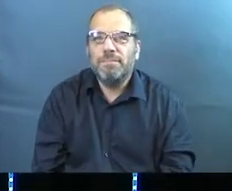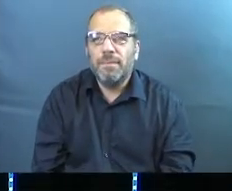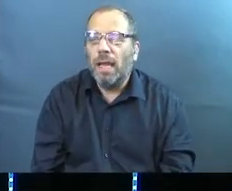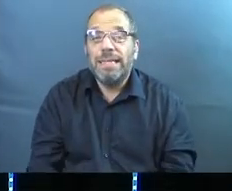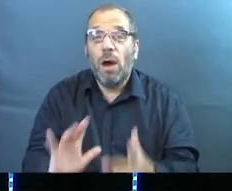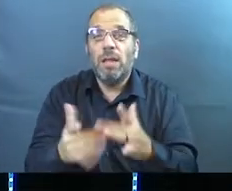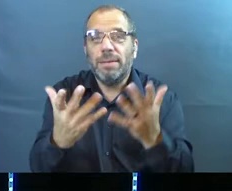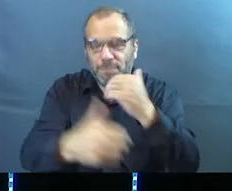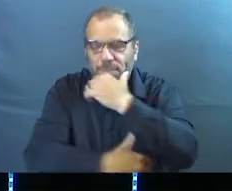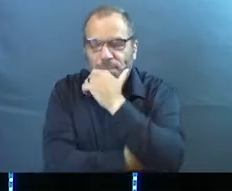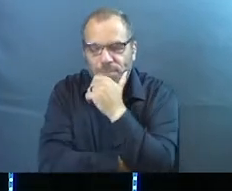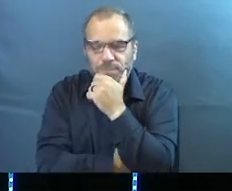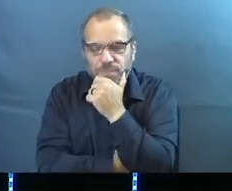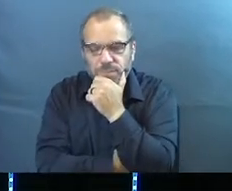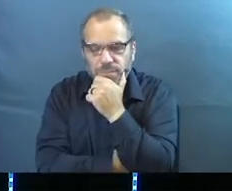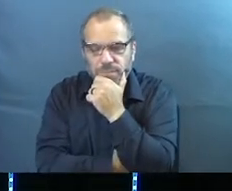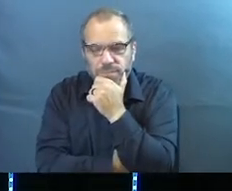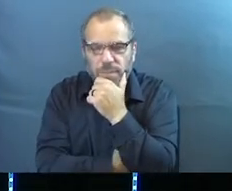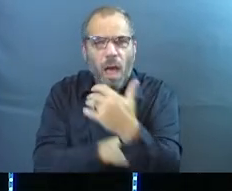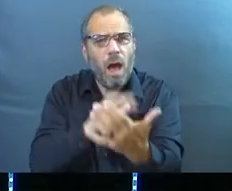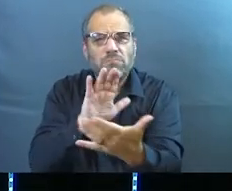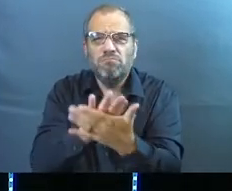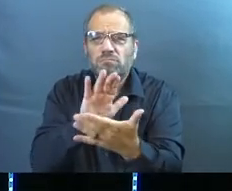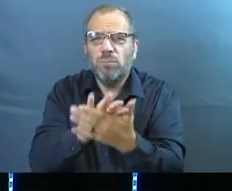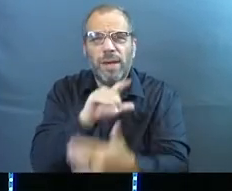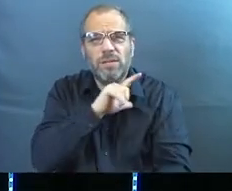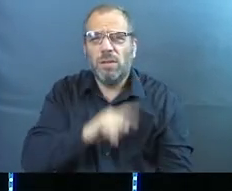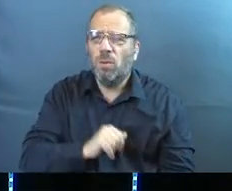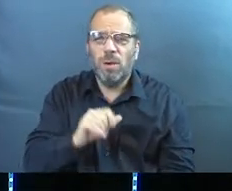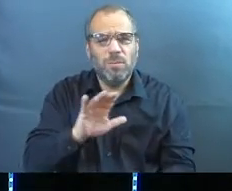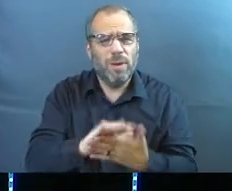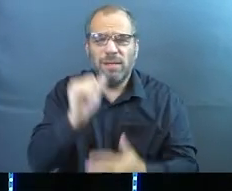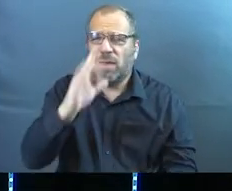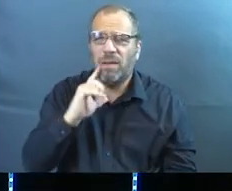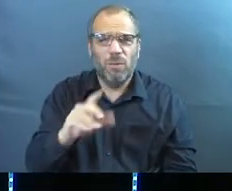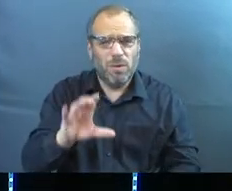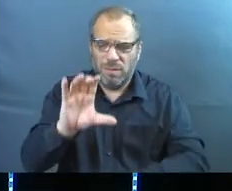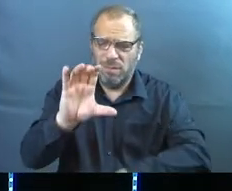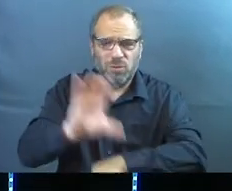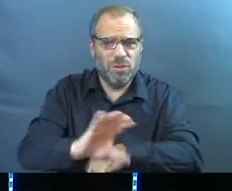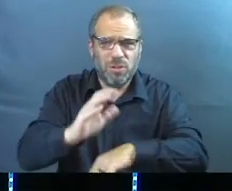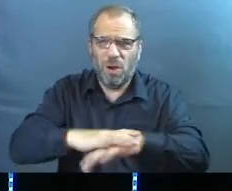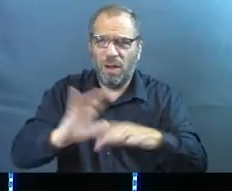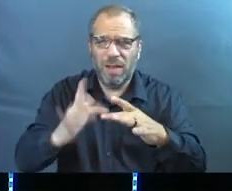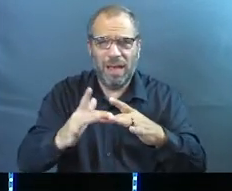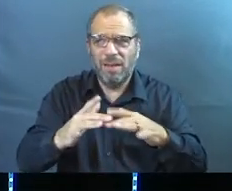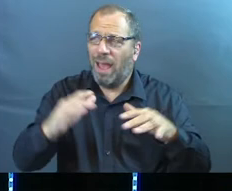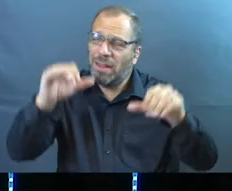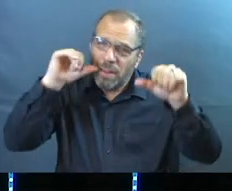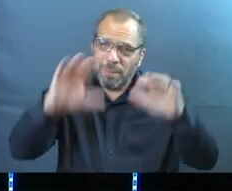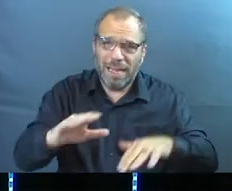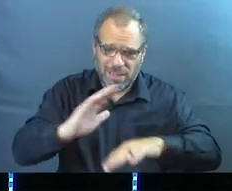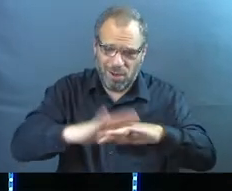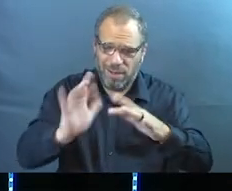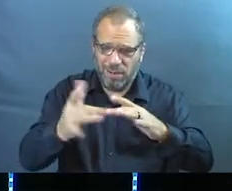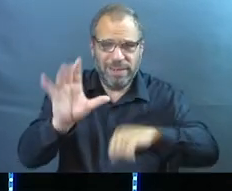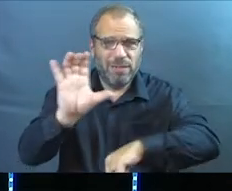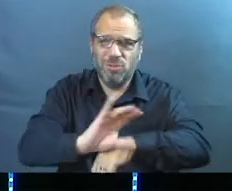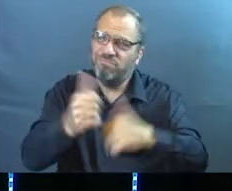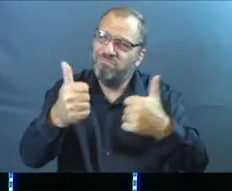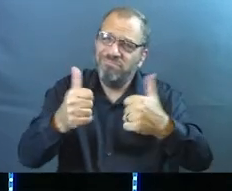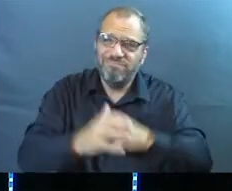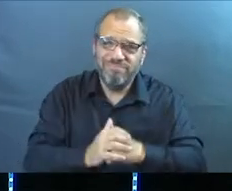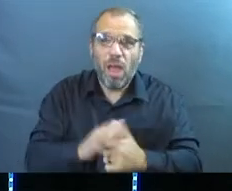Online church. Praise God for online church. Praise God for the blessing of online church.